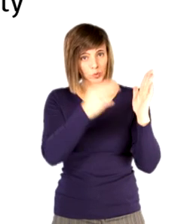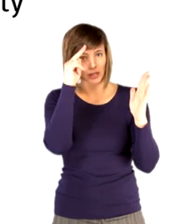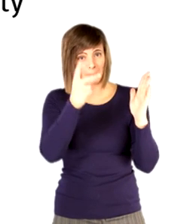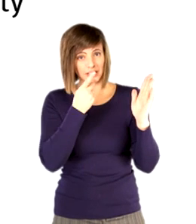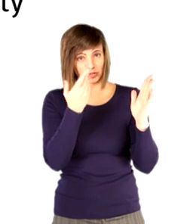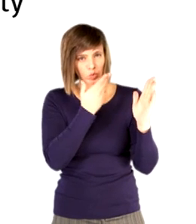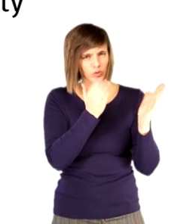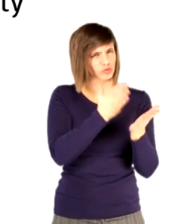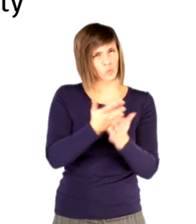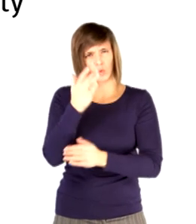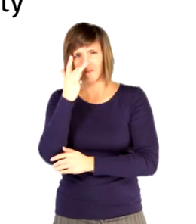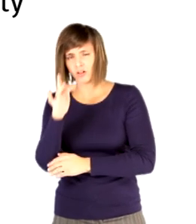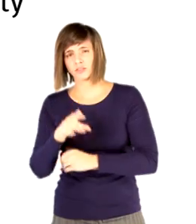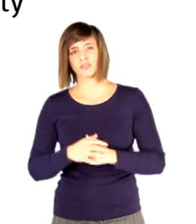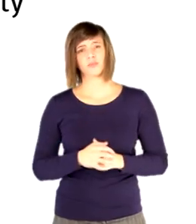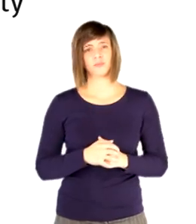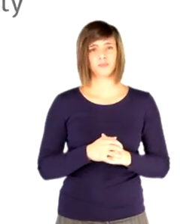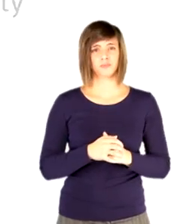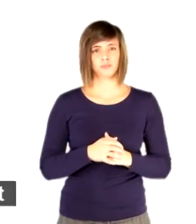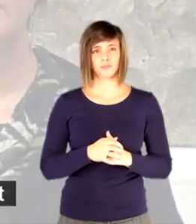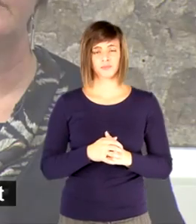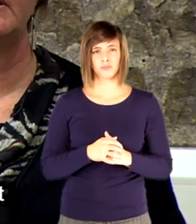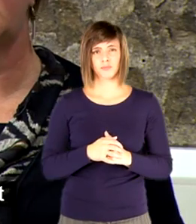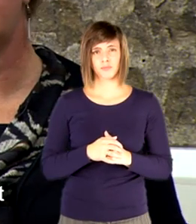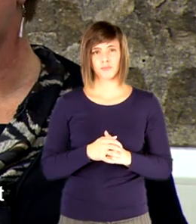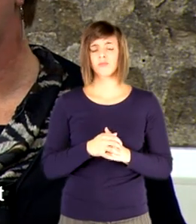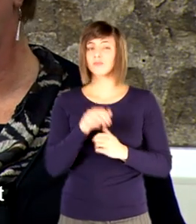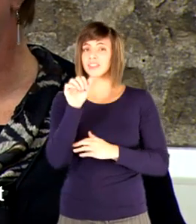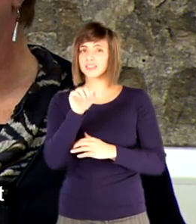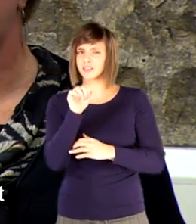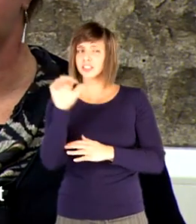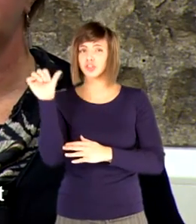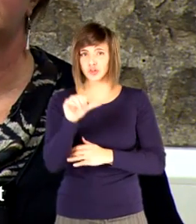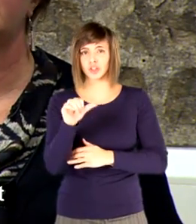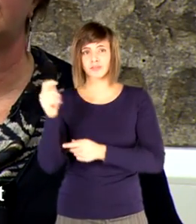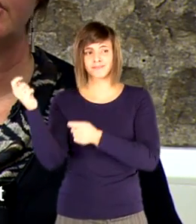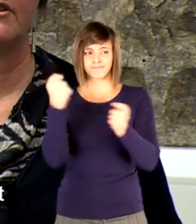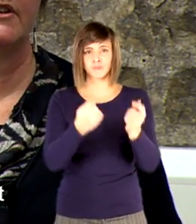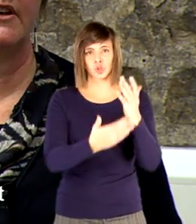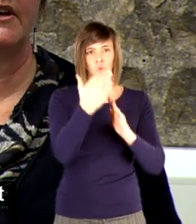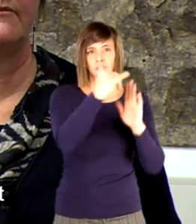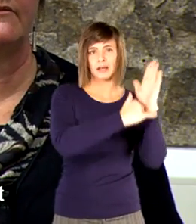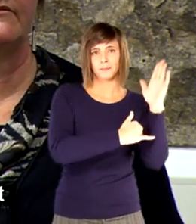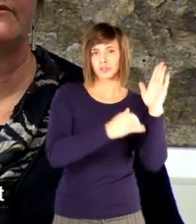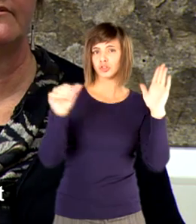a secondary school. True or false? It does. It should issue a new statement